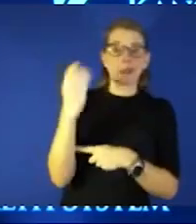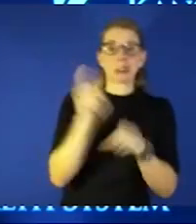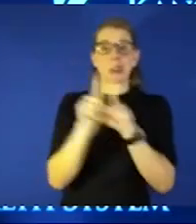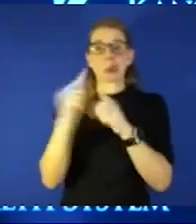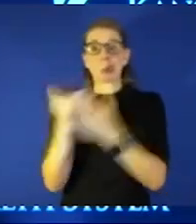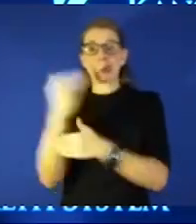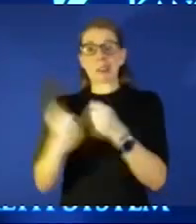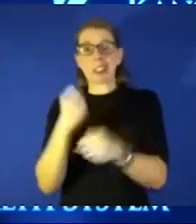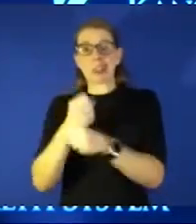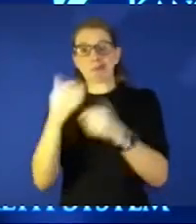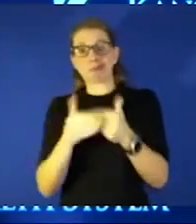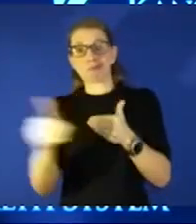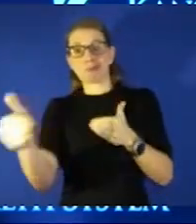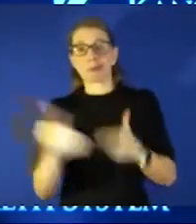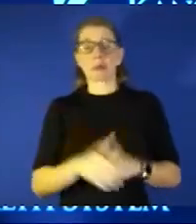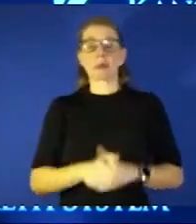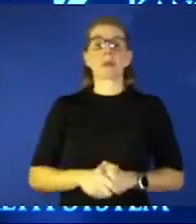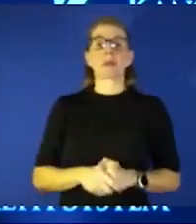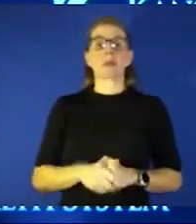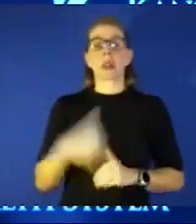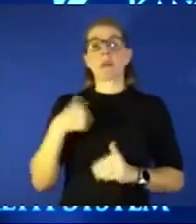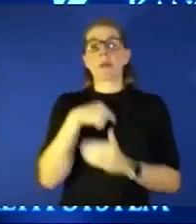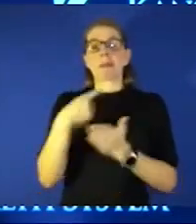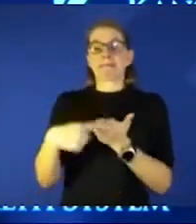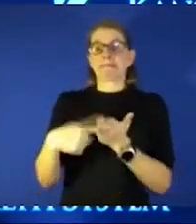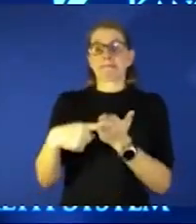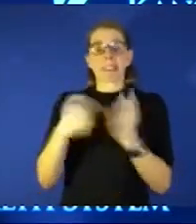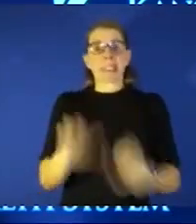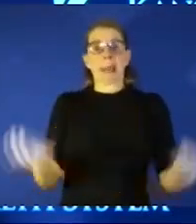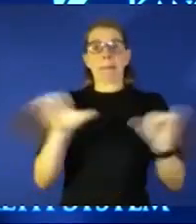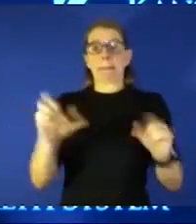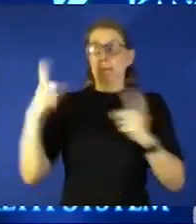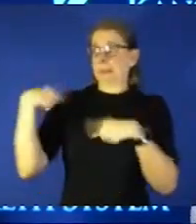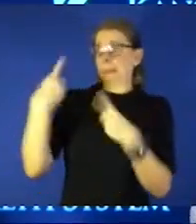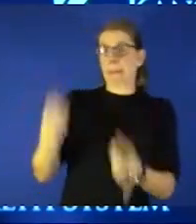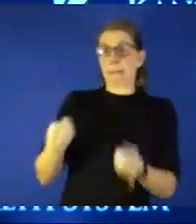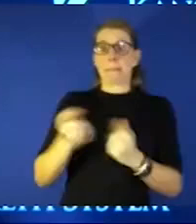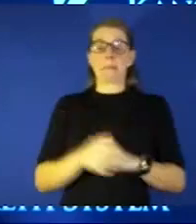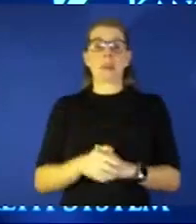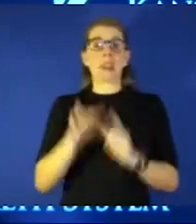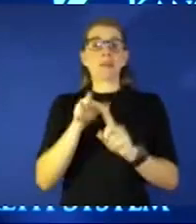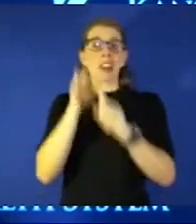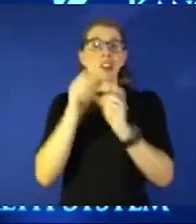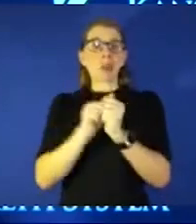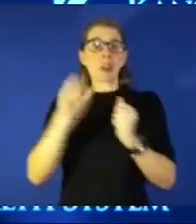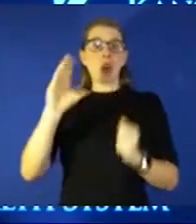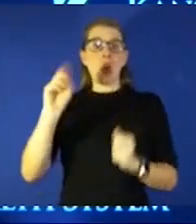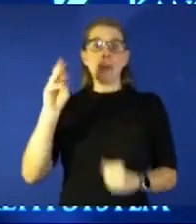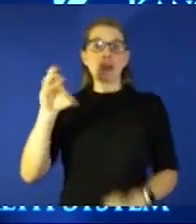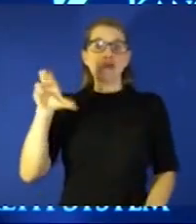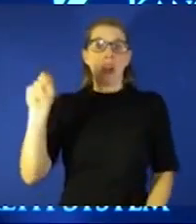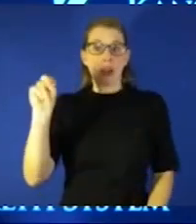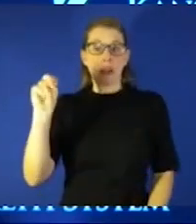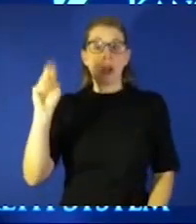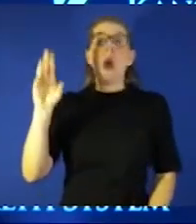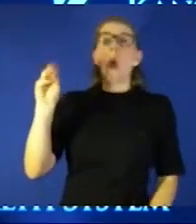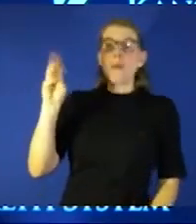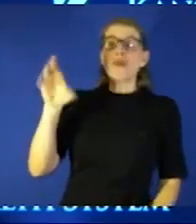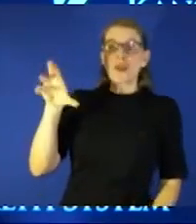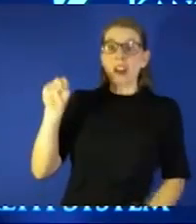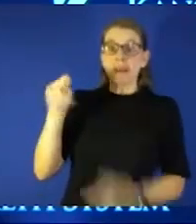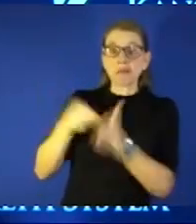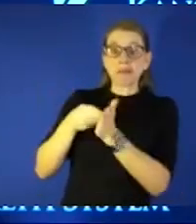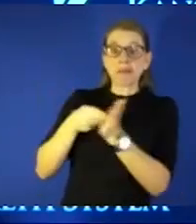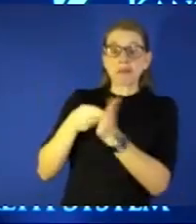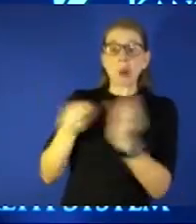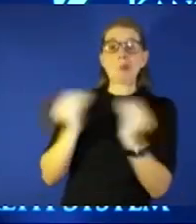is what we've been saying all along if you're good especially now with Omicron let's be honest Omicron is much more infectious maybe we can talk